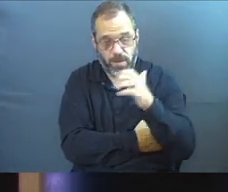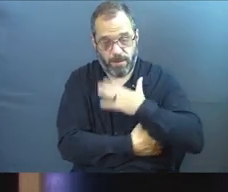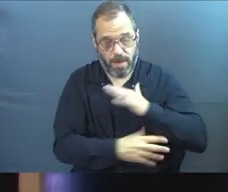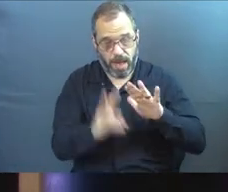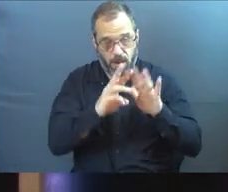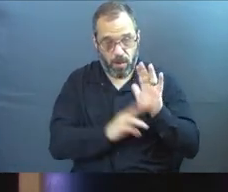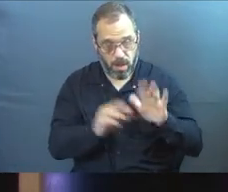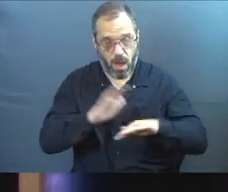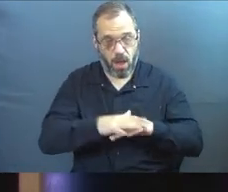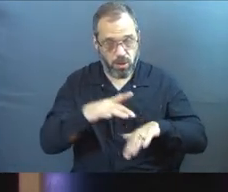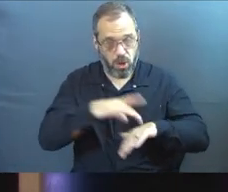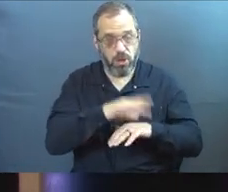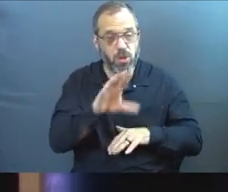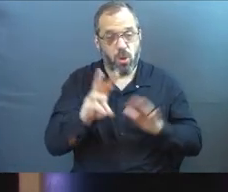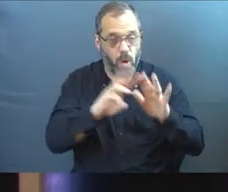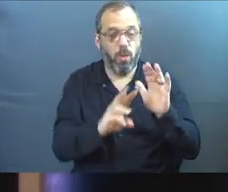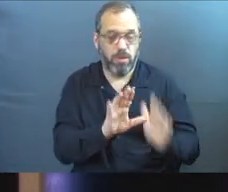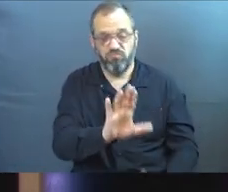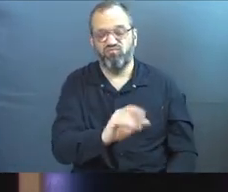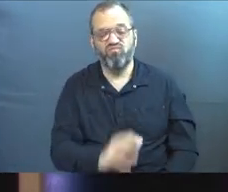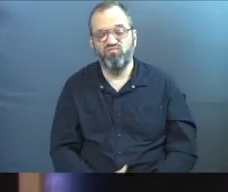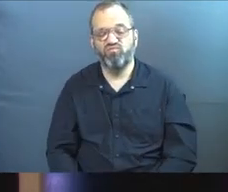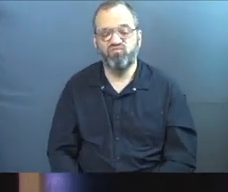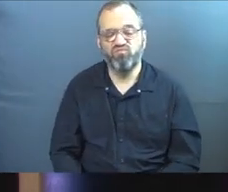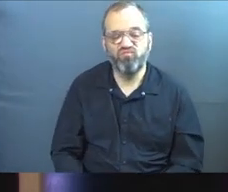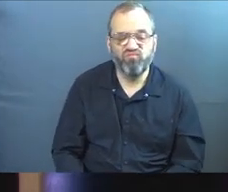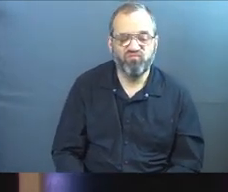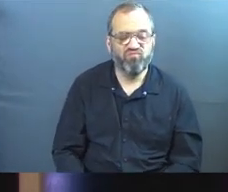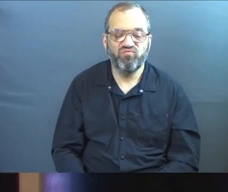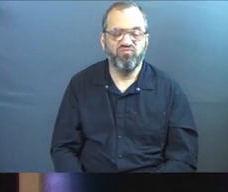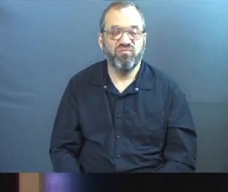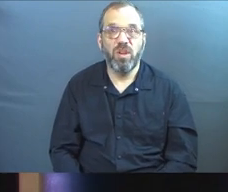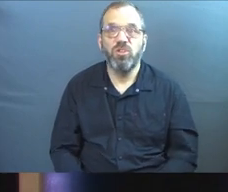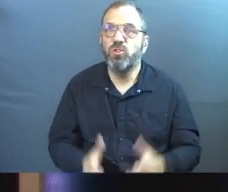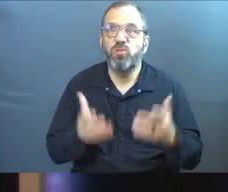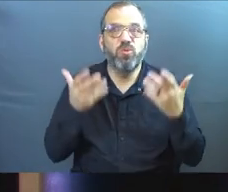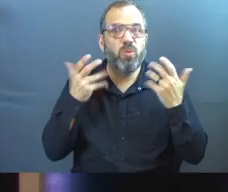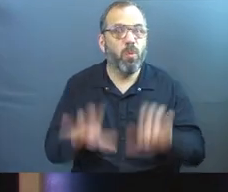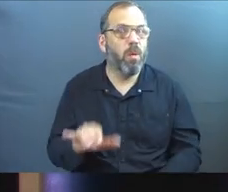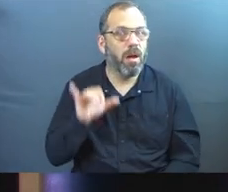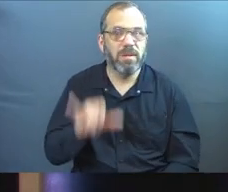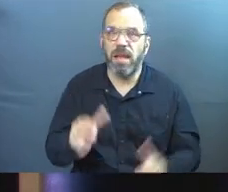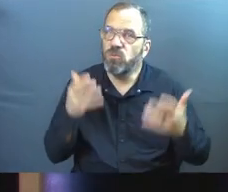my will be done. Therefore, your will be done. And you don't want that.